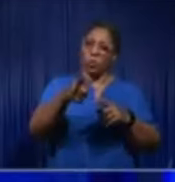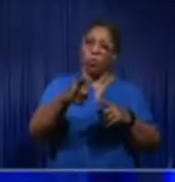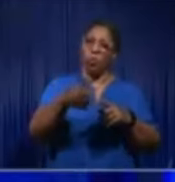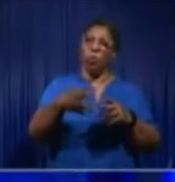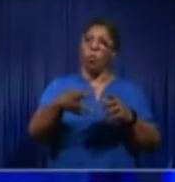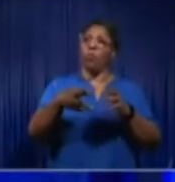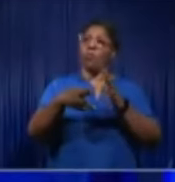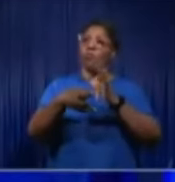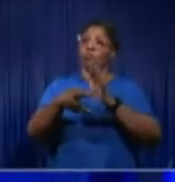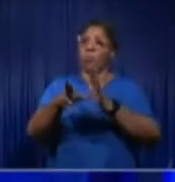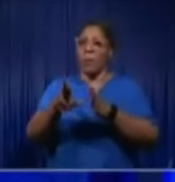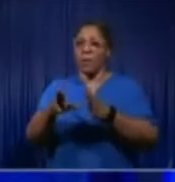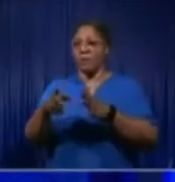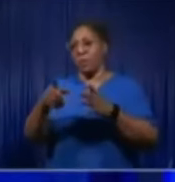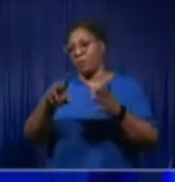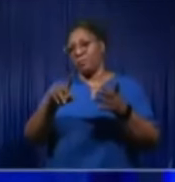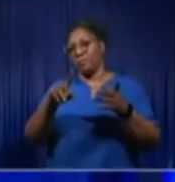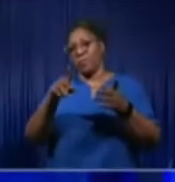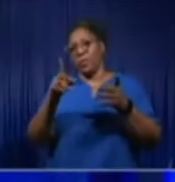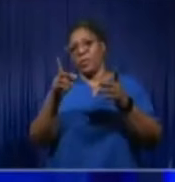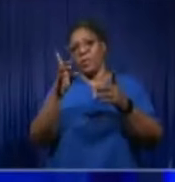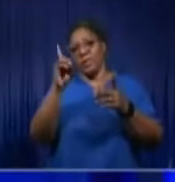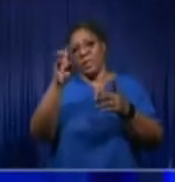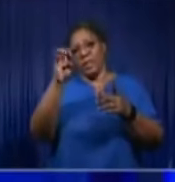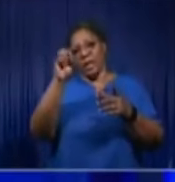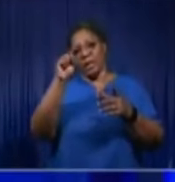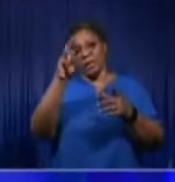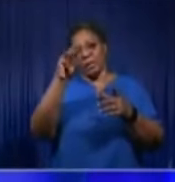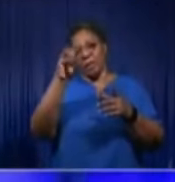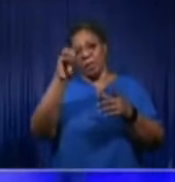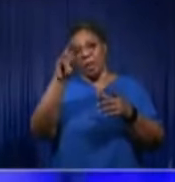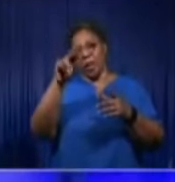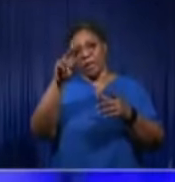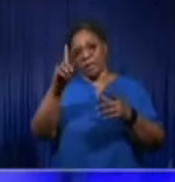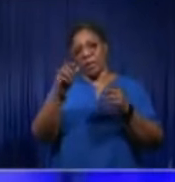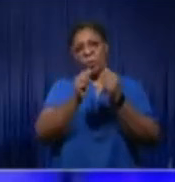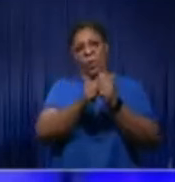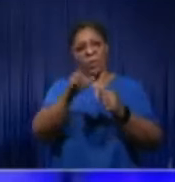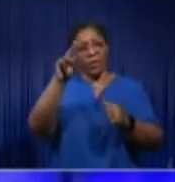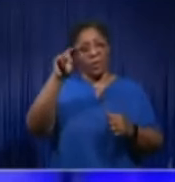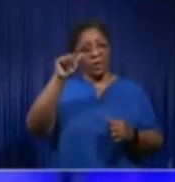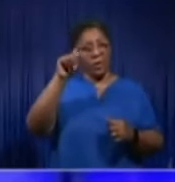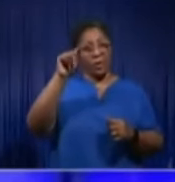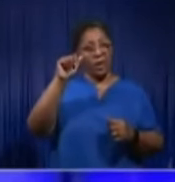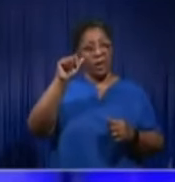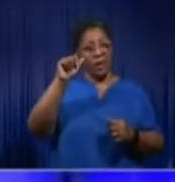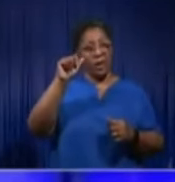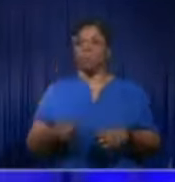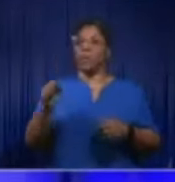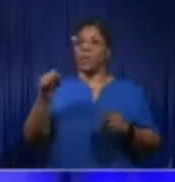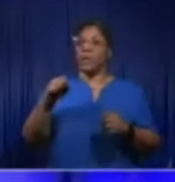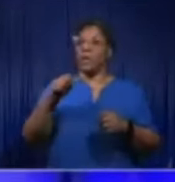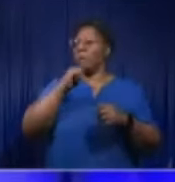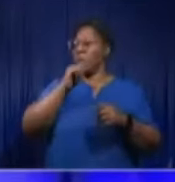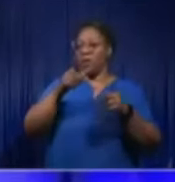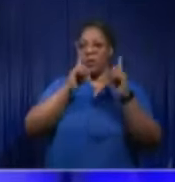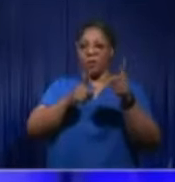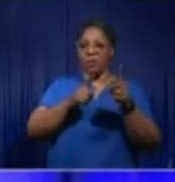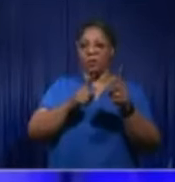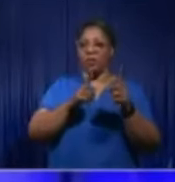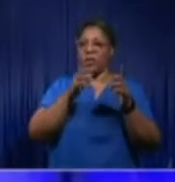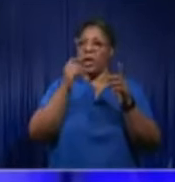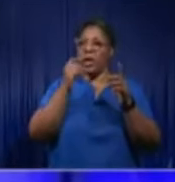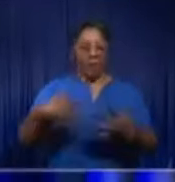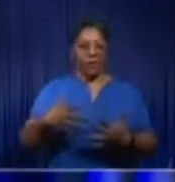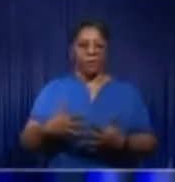Absolutely. I am sure the answer is no. Because they are over there just waffling and waffling. day of the week.